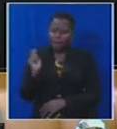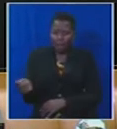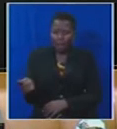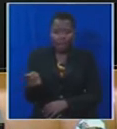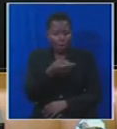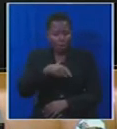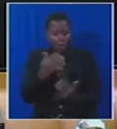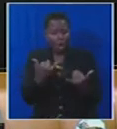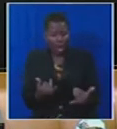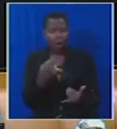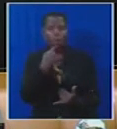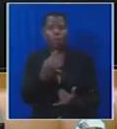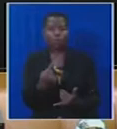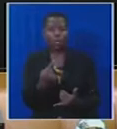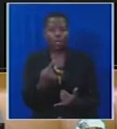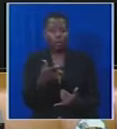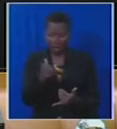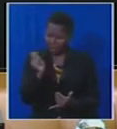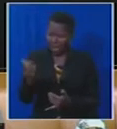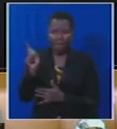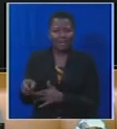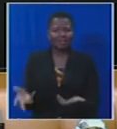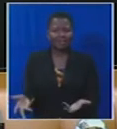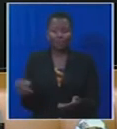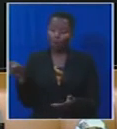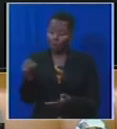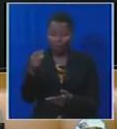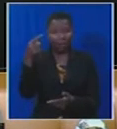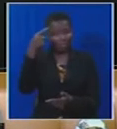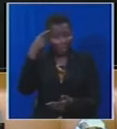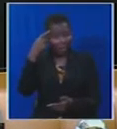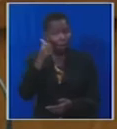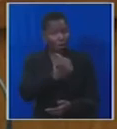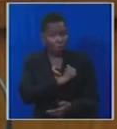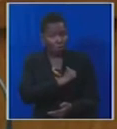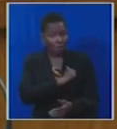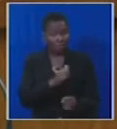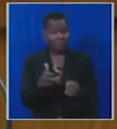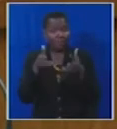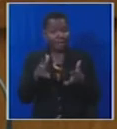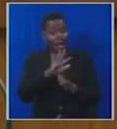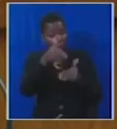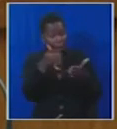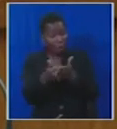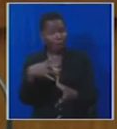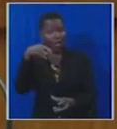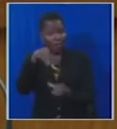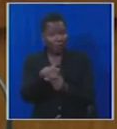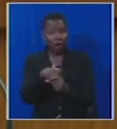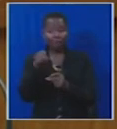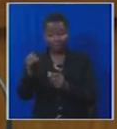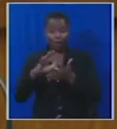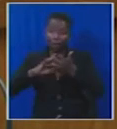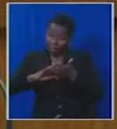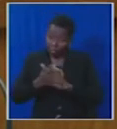the whole movement says he will now pay. Think, comrades, that you are participating in destroying